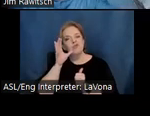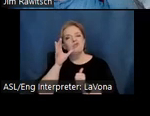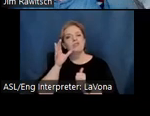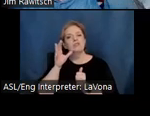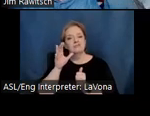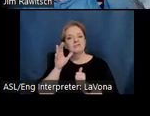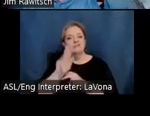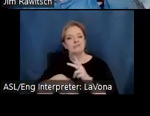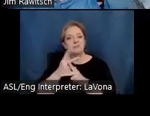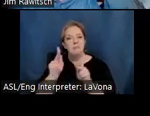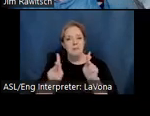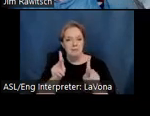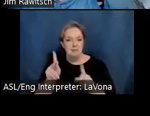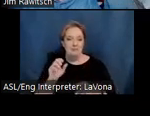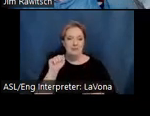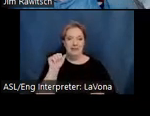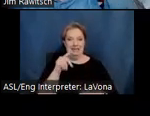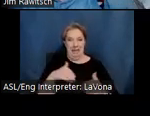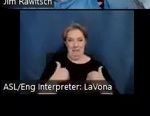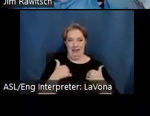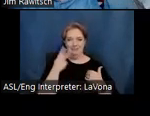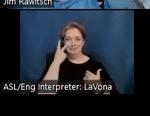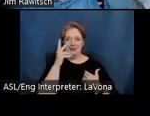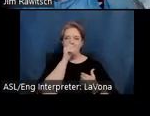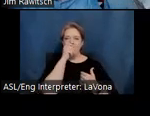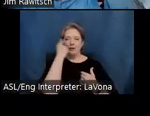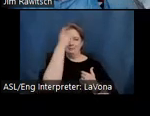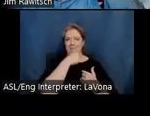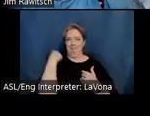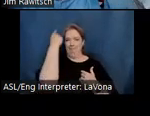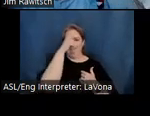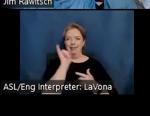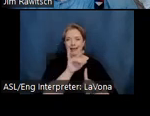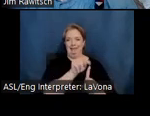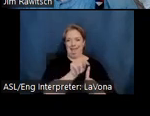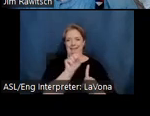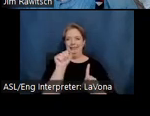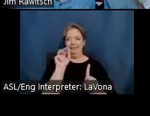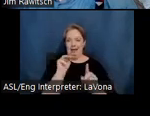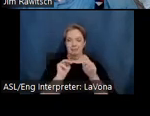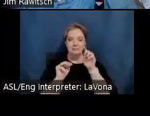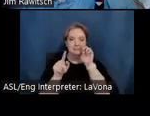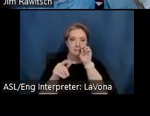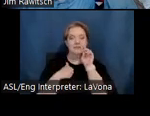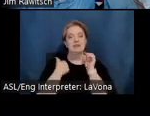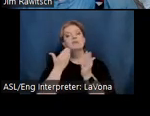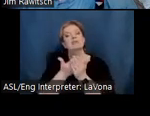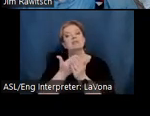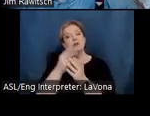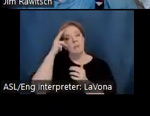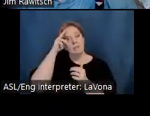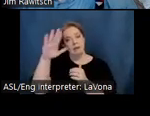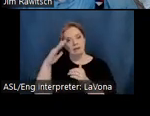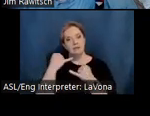years, and you see him there with the orange oval around him, the family lived in a town near the Mexican border and